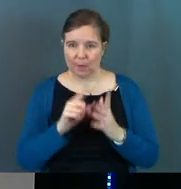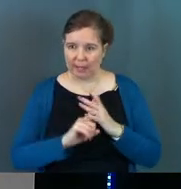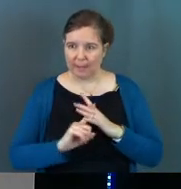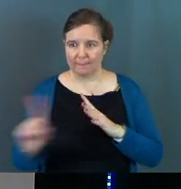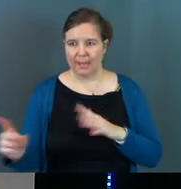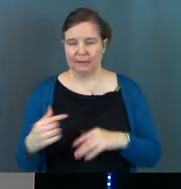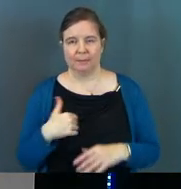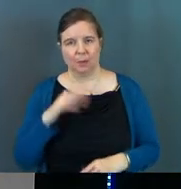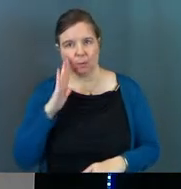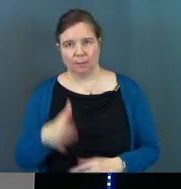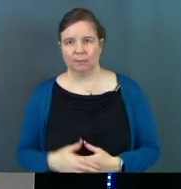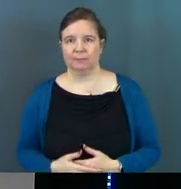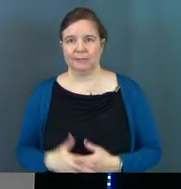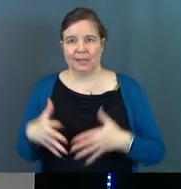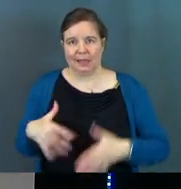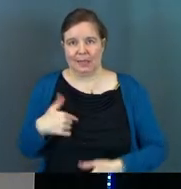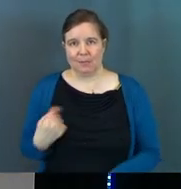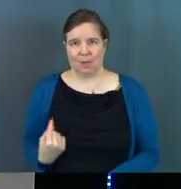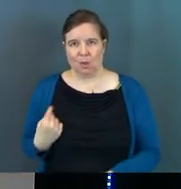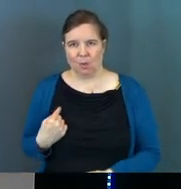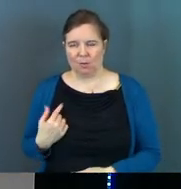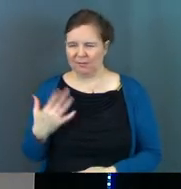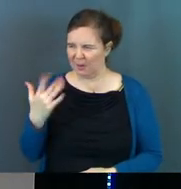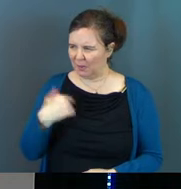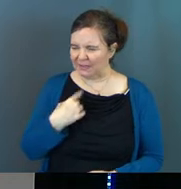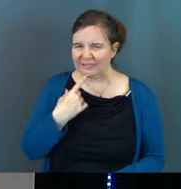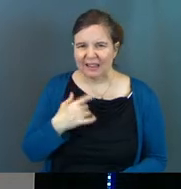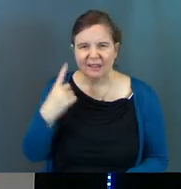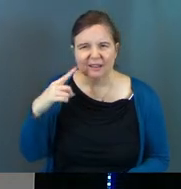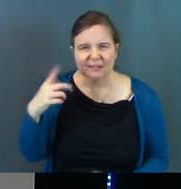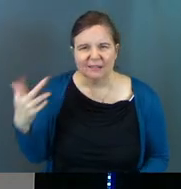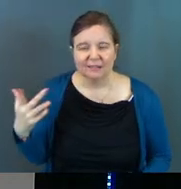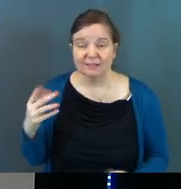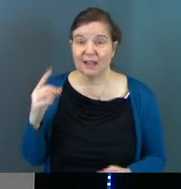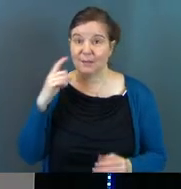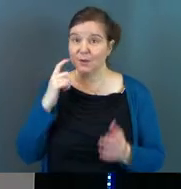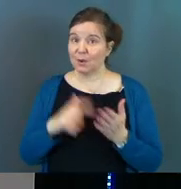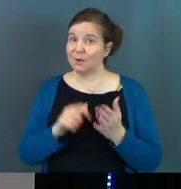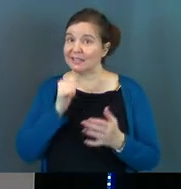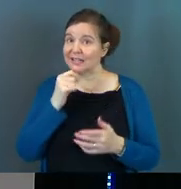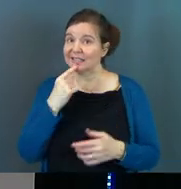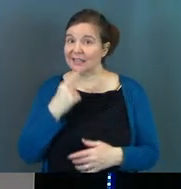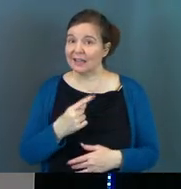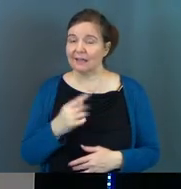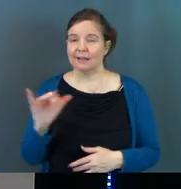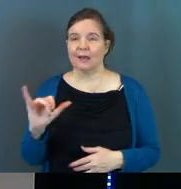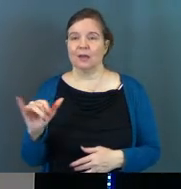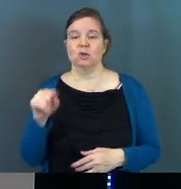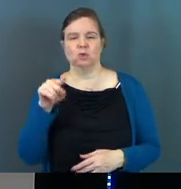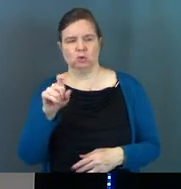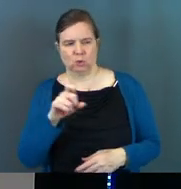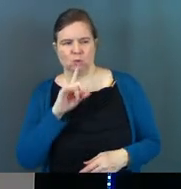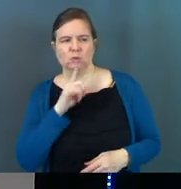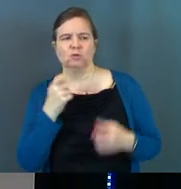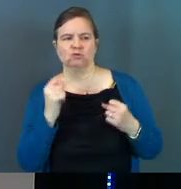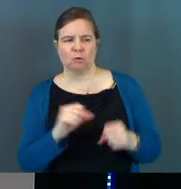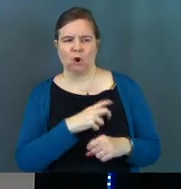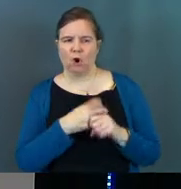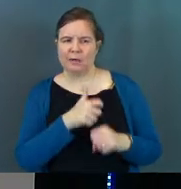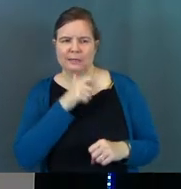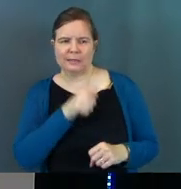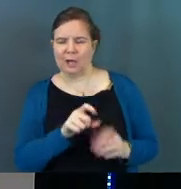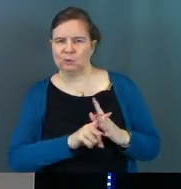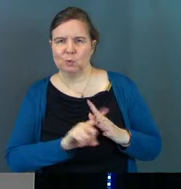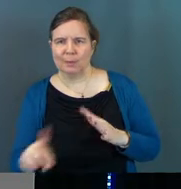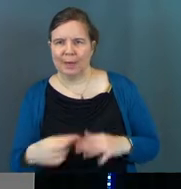abandon me. Now, why would he say that? And notice he doesn't say like, you should really try hard